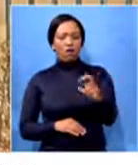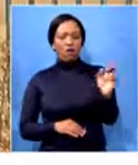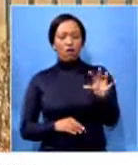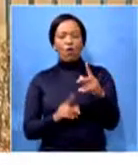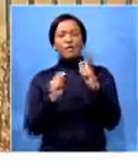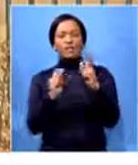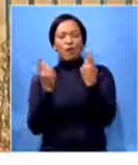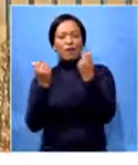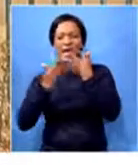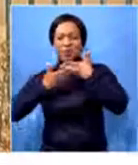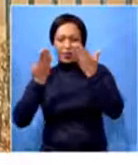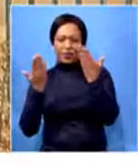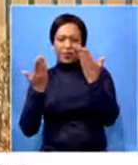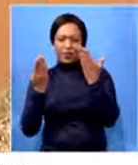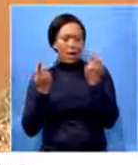money.